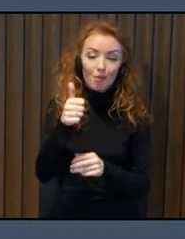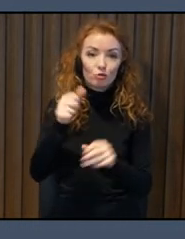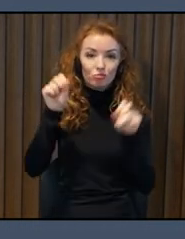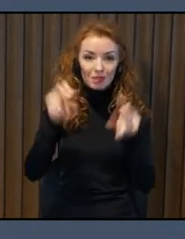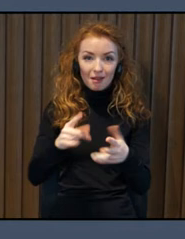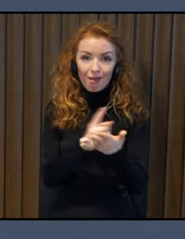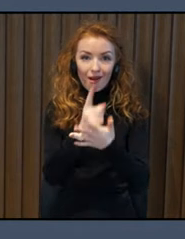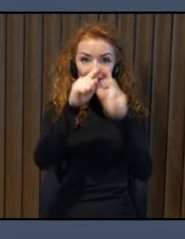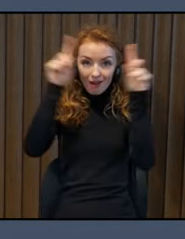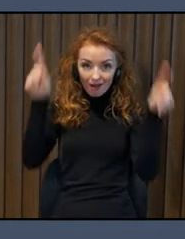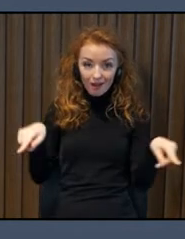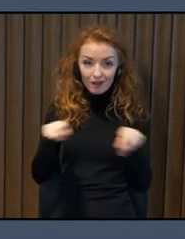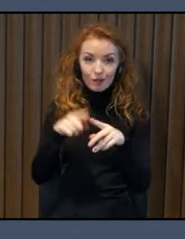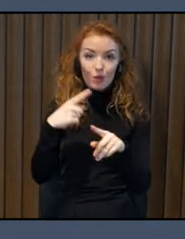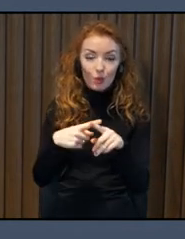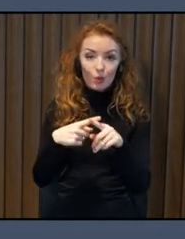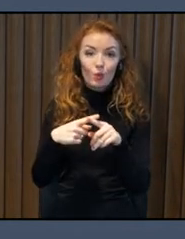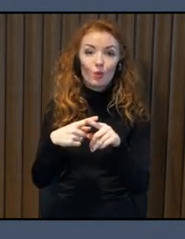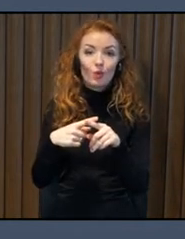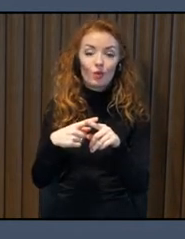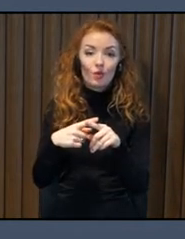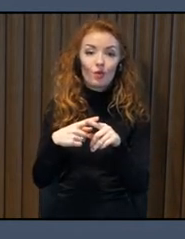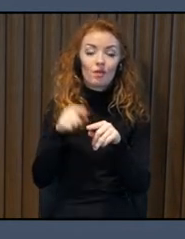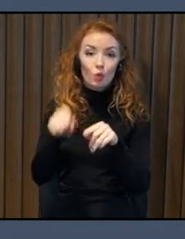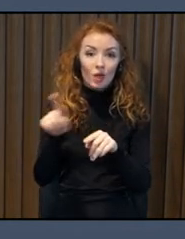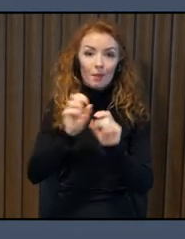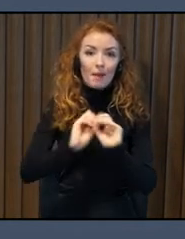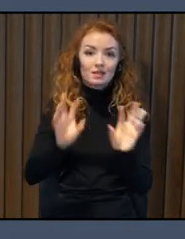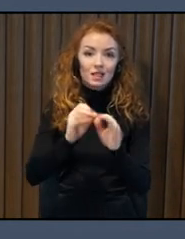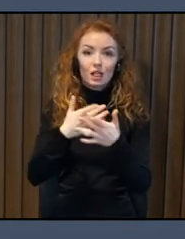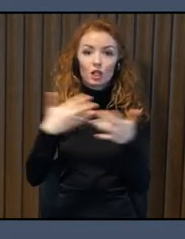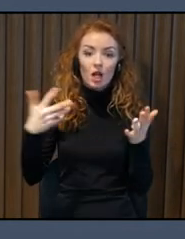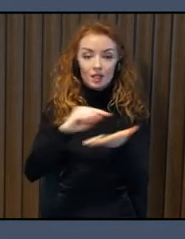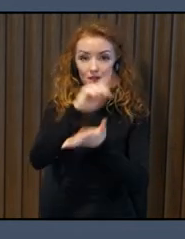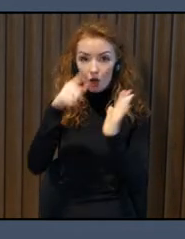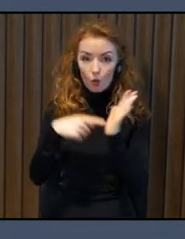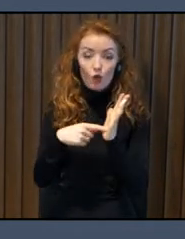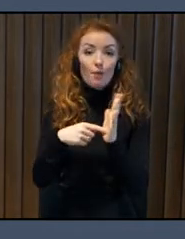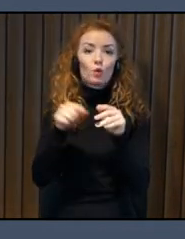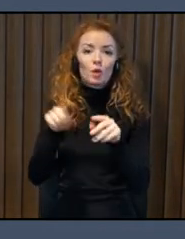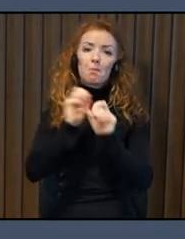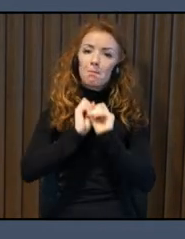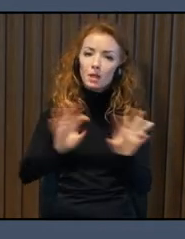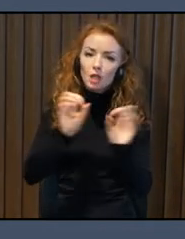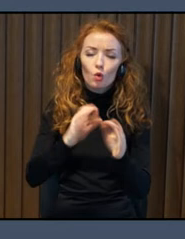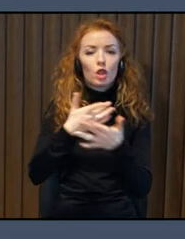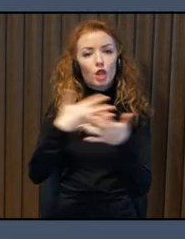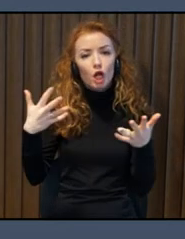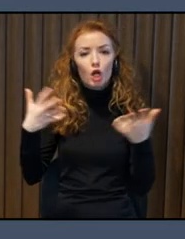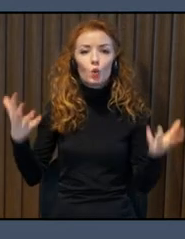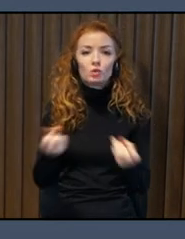And this is basically an inventory of all downtown businesses and how accessible they are from different perspectives.